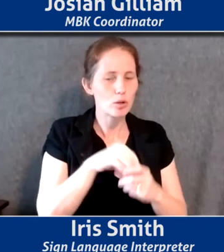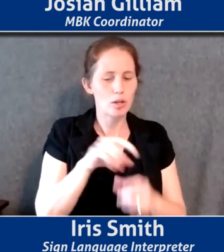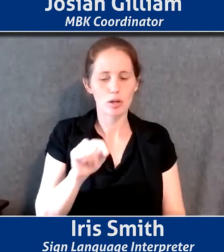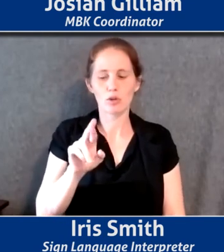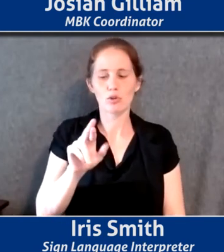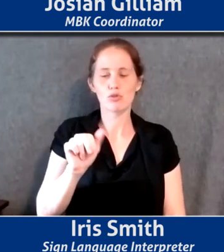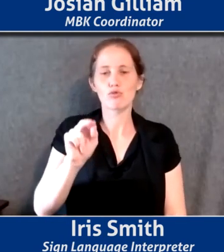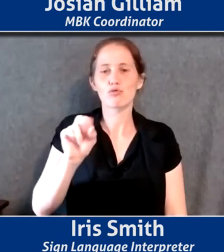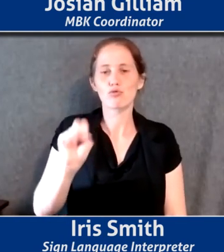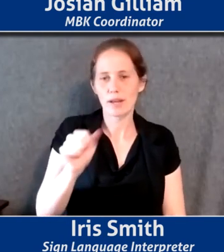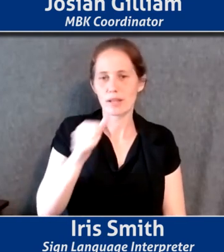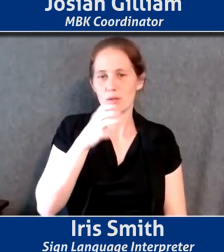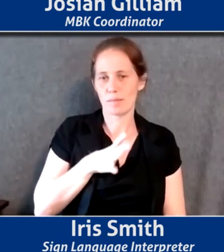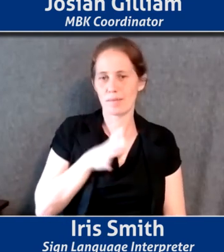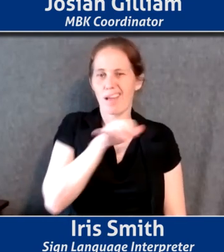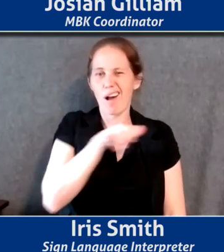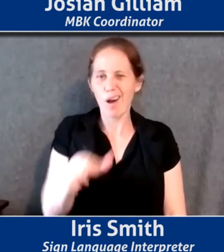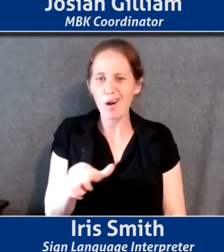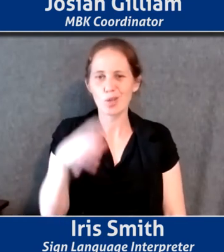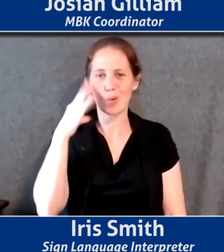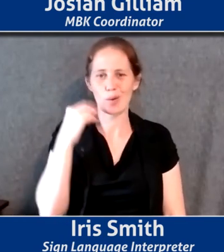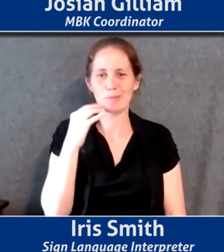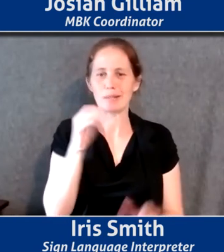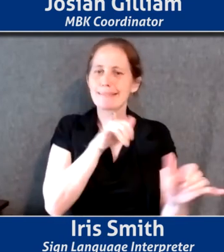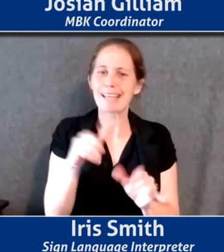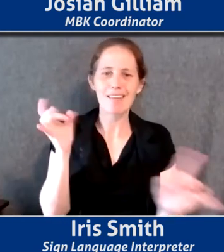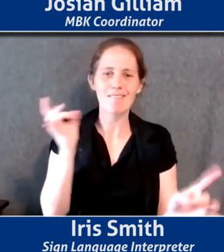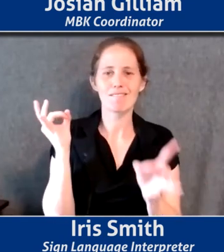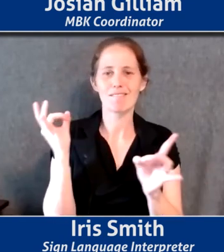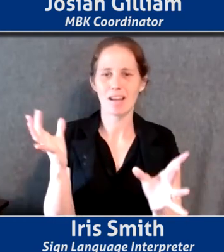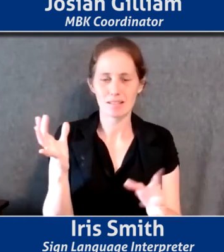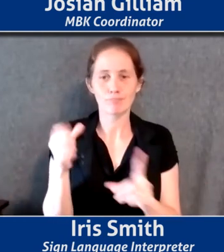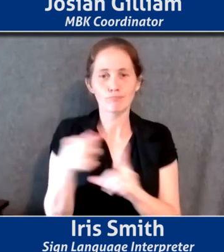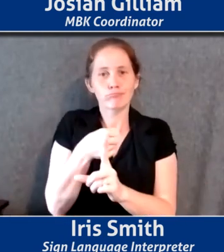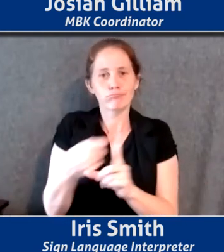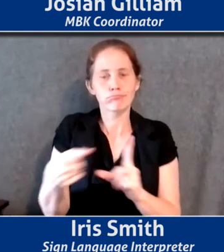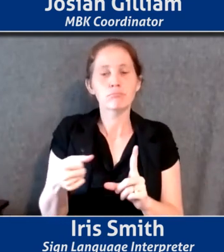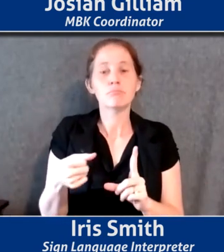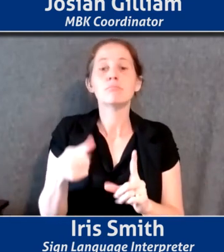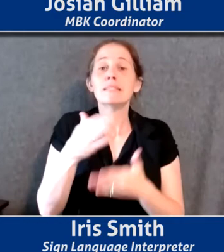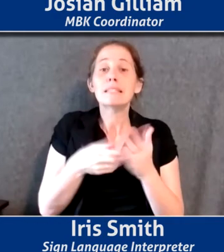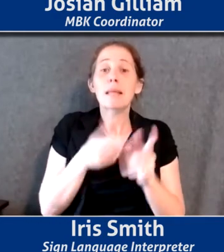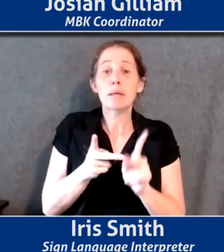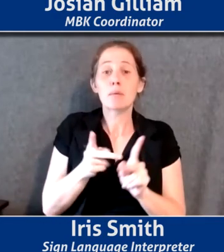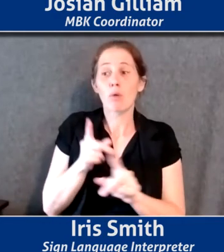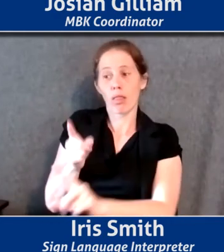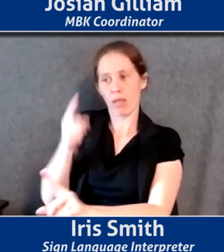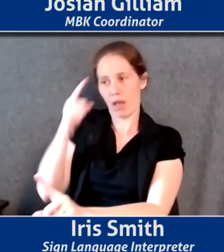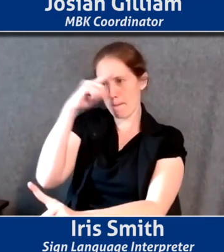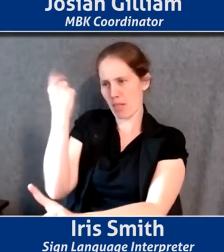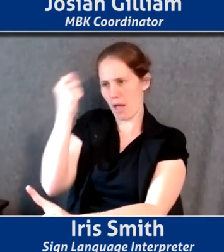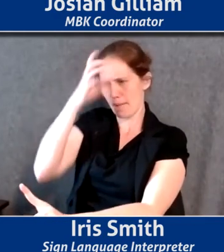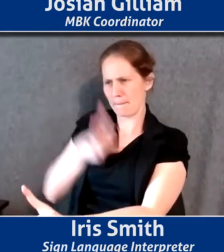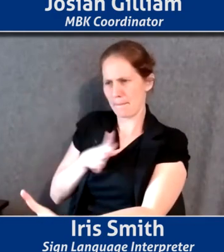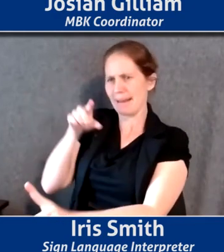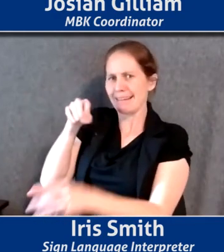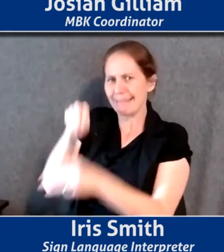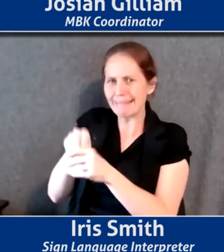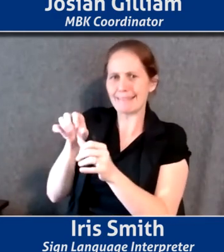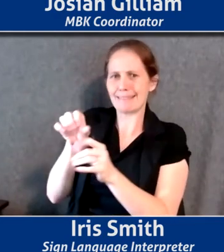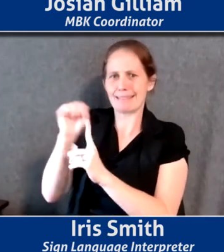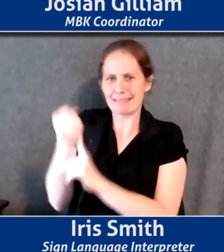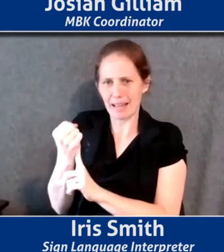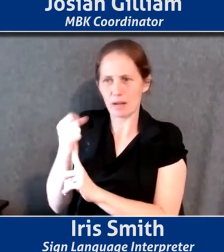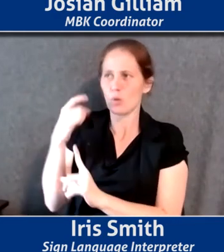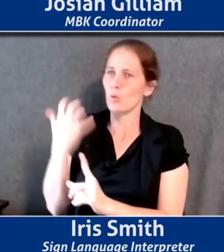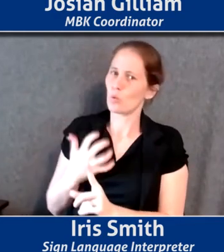who've also experienced that violence. So for some people, um, it is black men who are absolutely in our society, very,